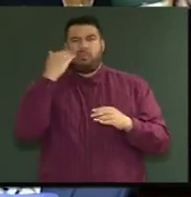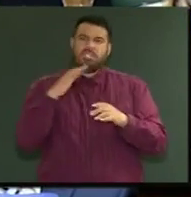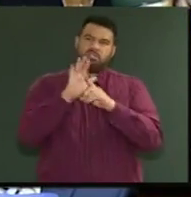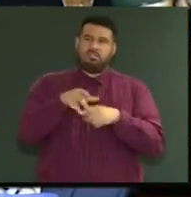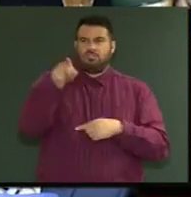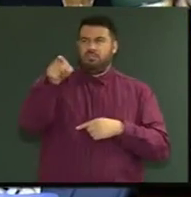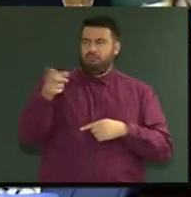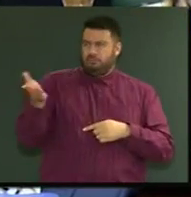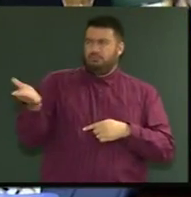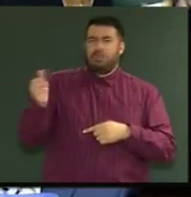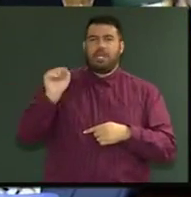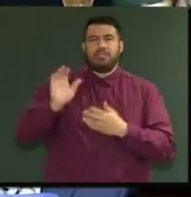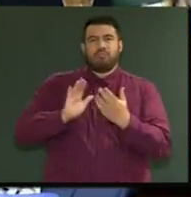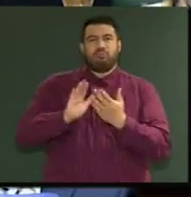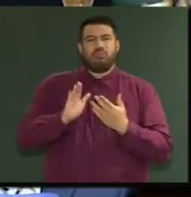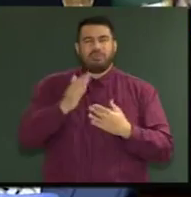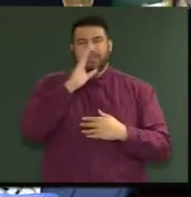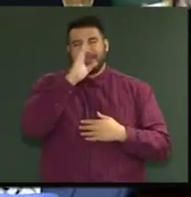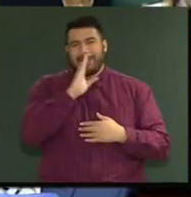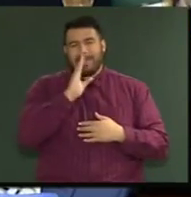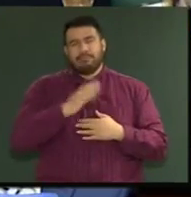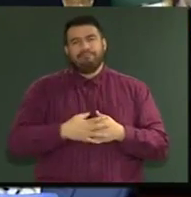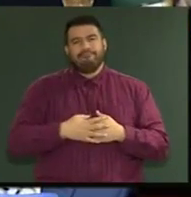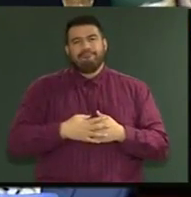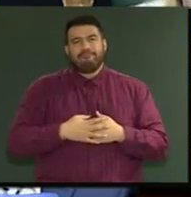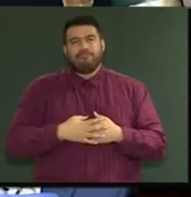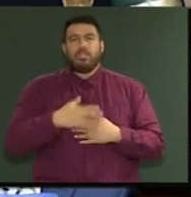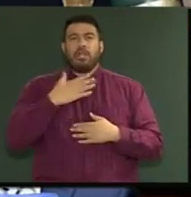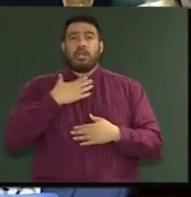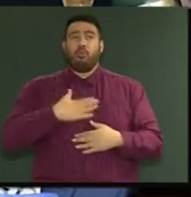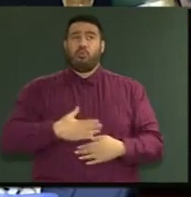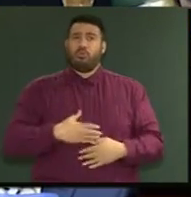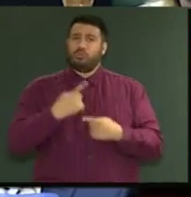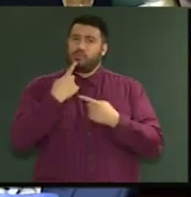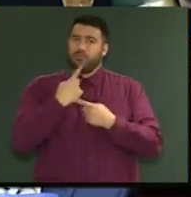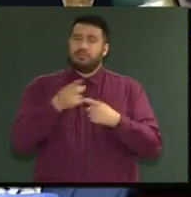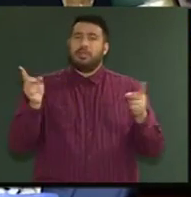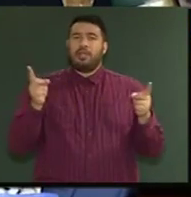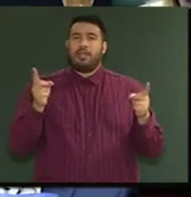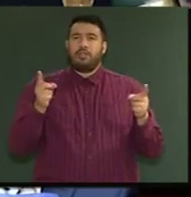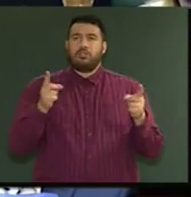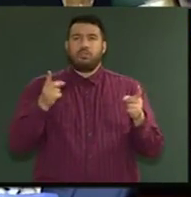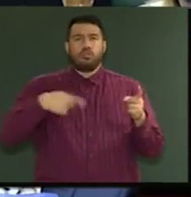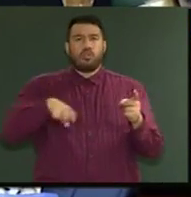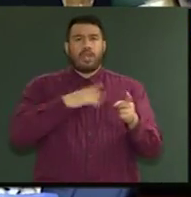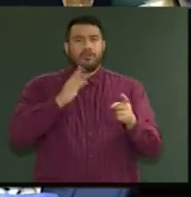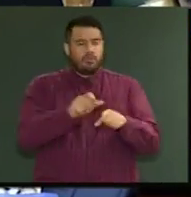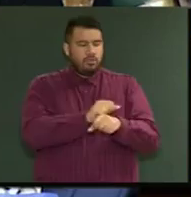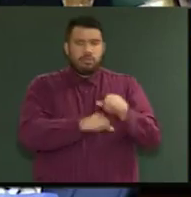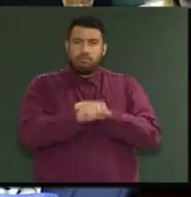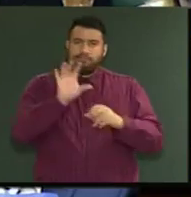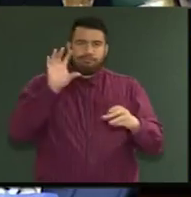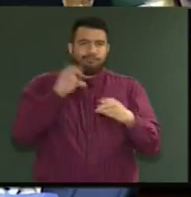that's the sort of sad approach that's happened. Mr Speaker, want to say this, you've got to be in the game. You've got to be in the game.